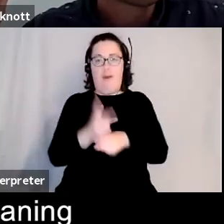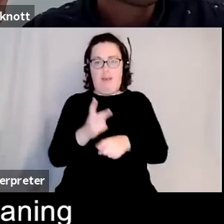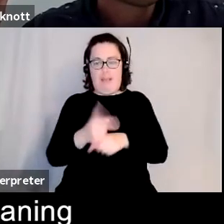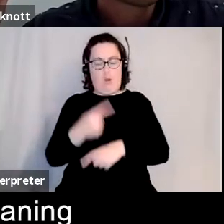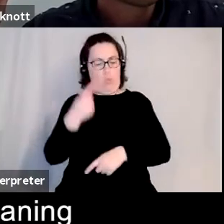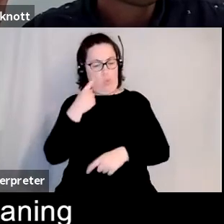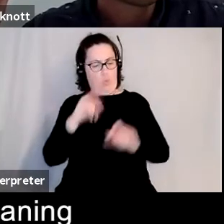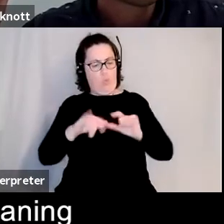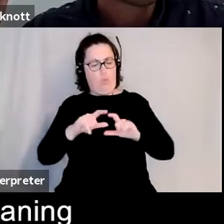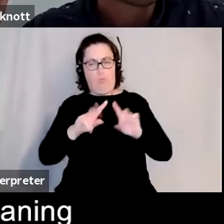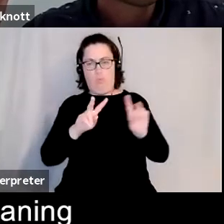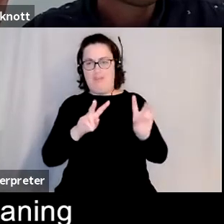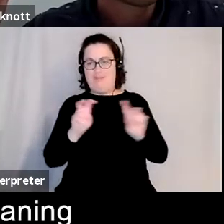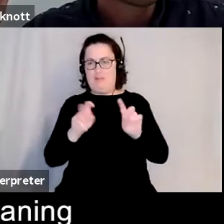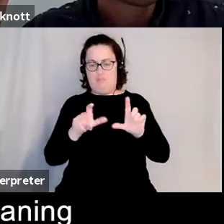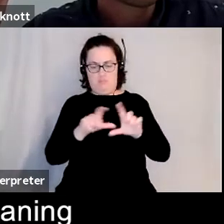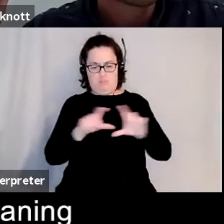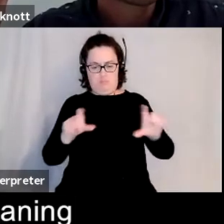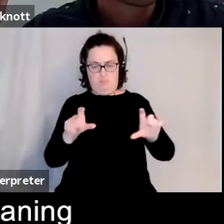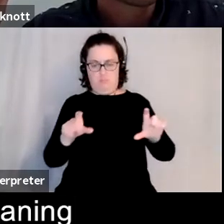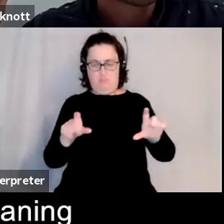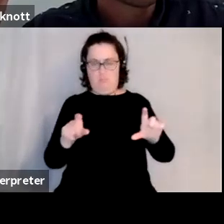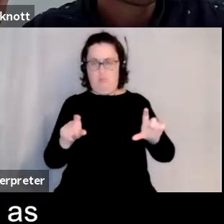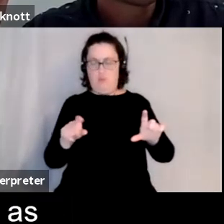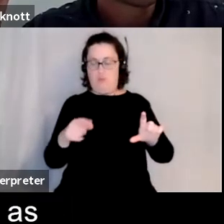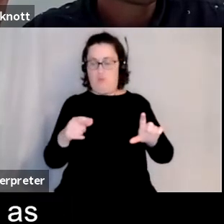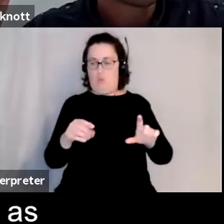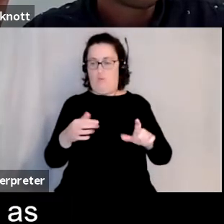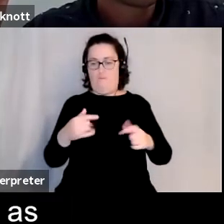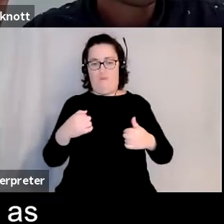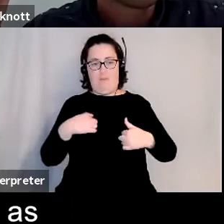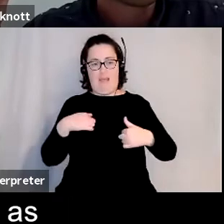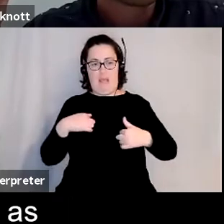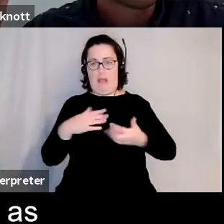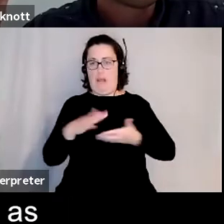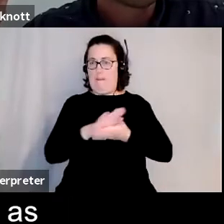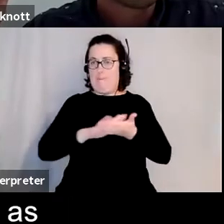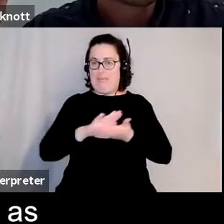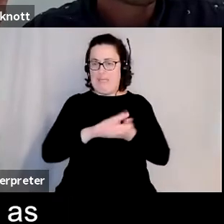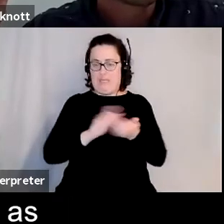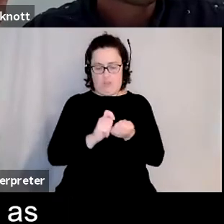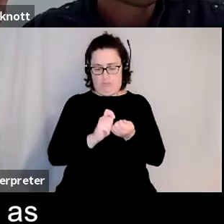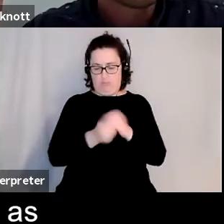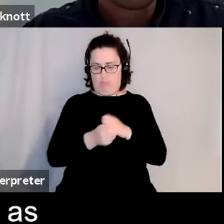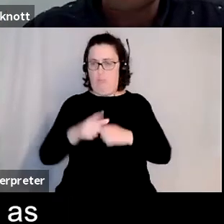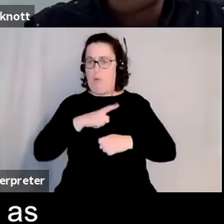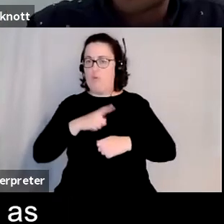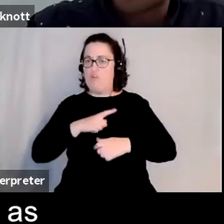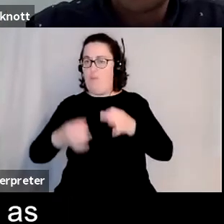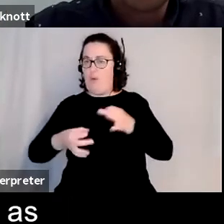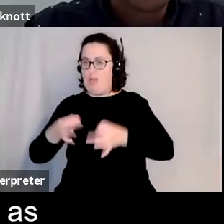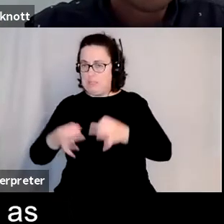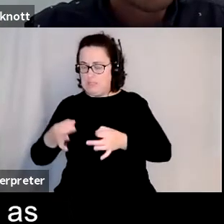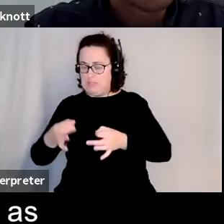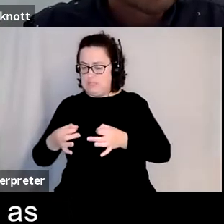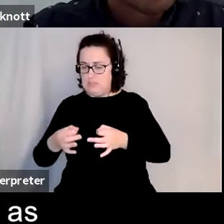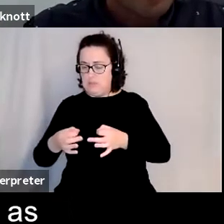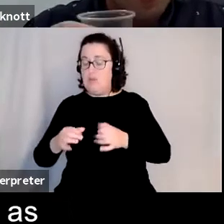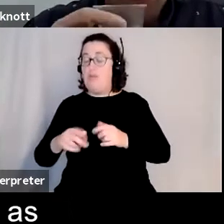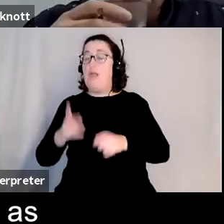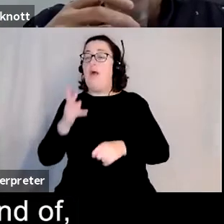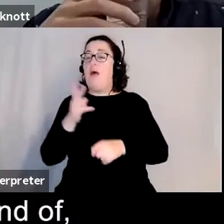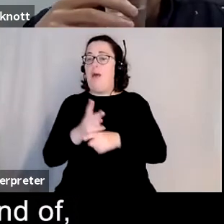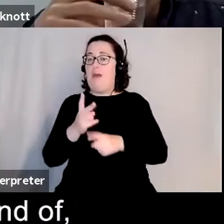text thinking about how its meaning had changed within you know the political context at a time and as lockdown happened i